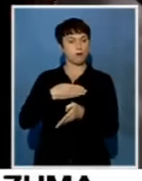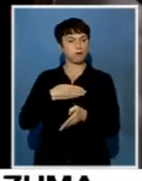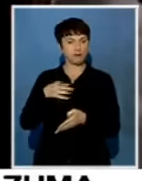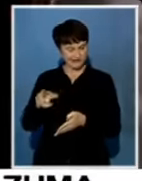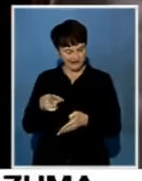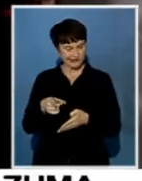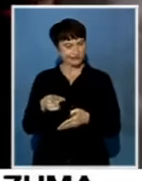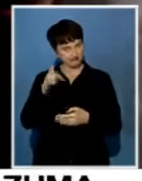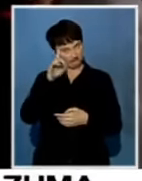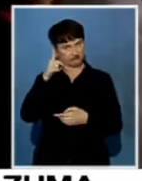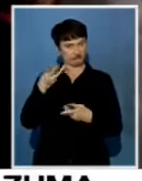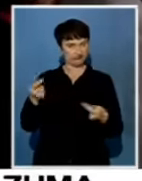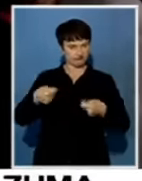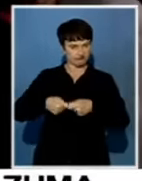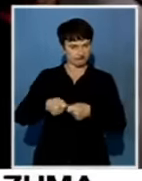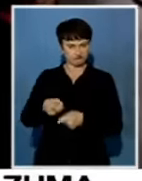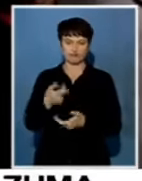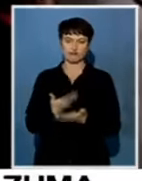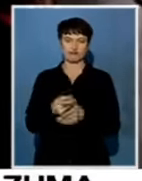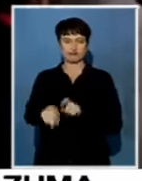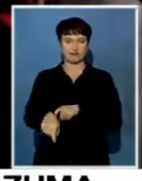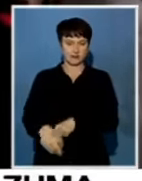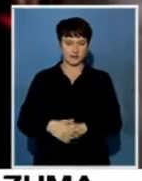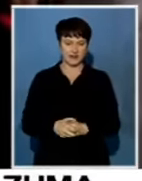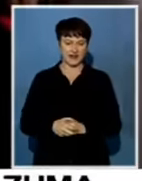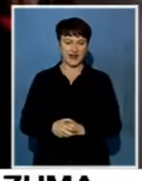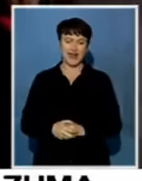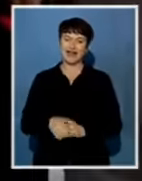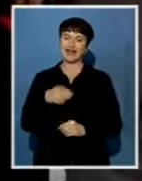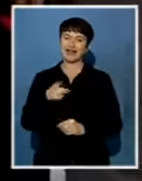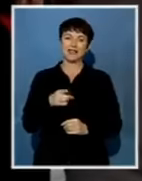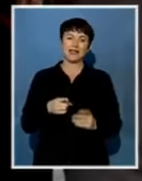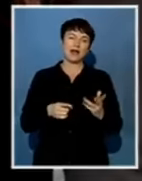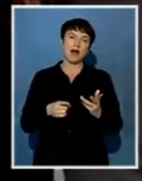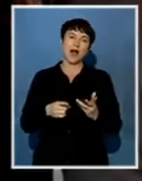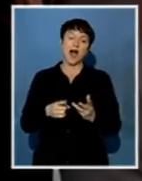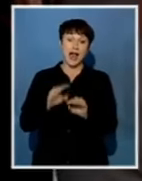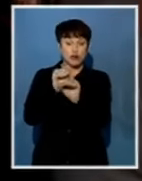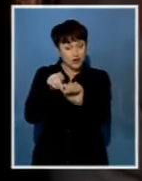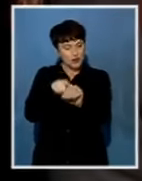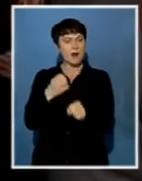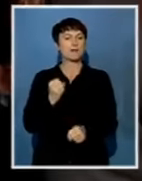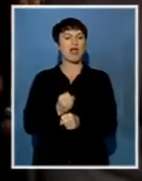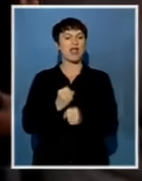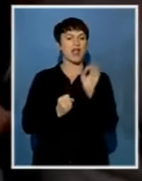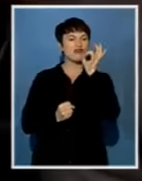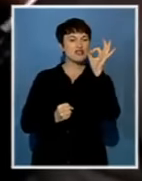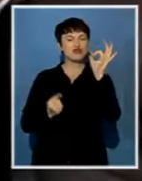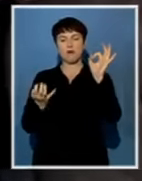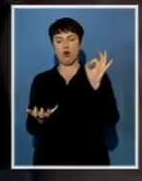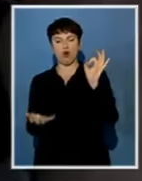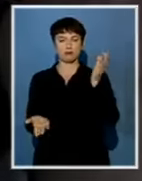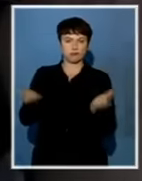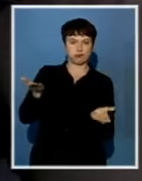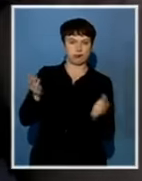education being the quickest equalizer between poor and rich, we are encouraging students, and they are